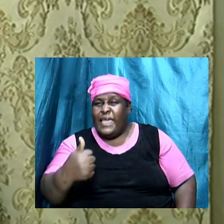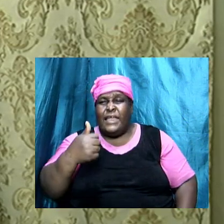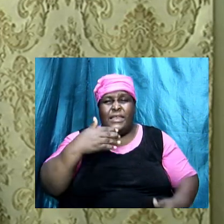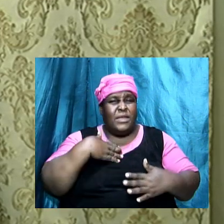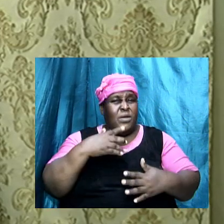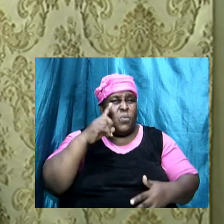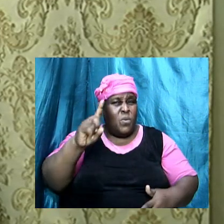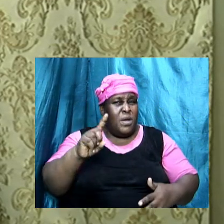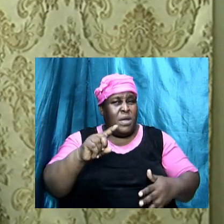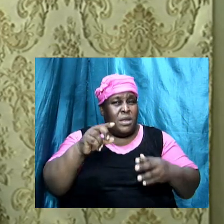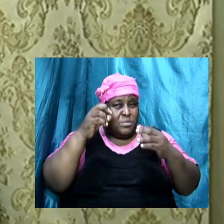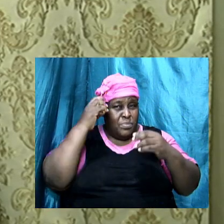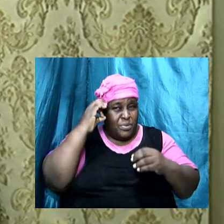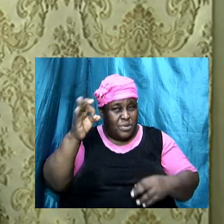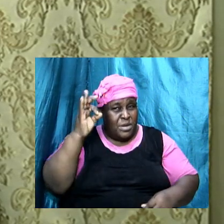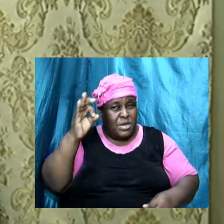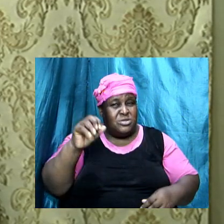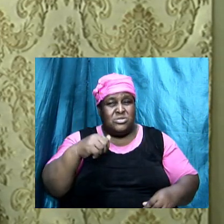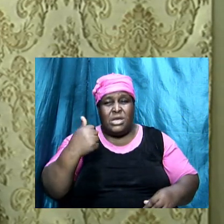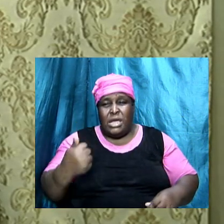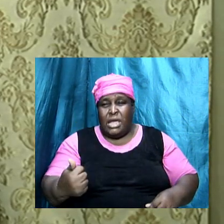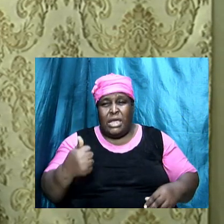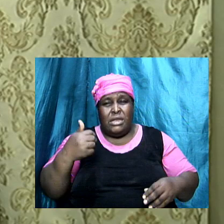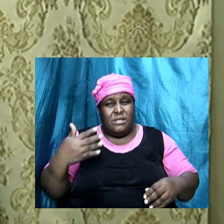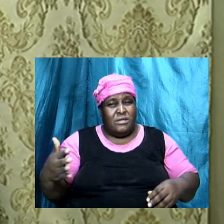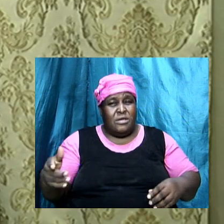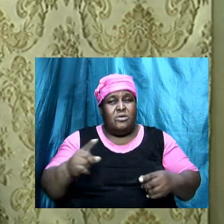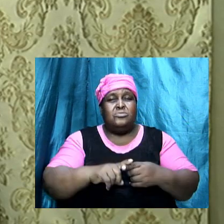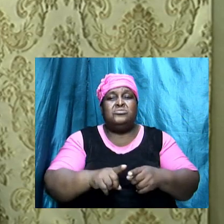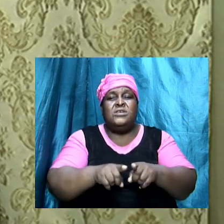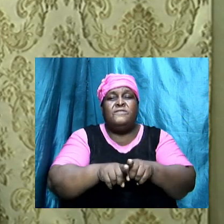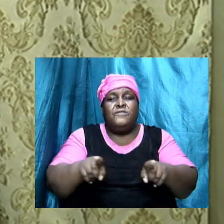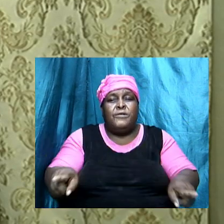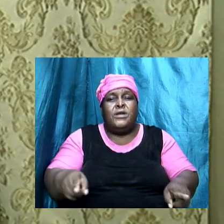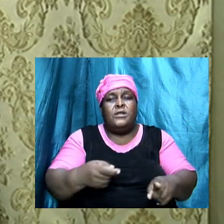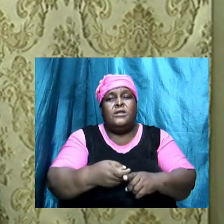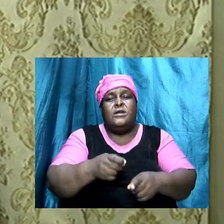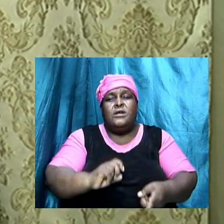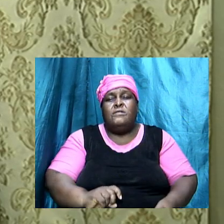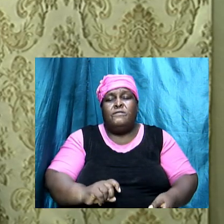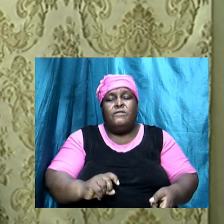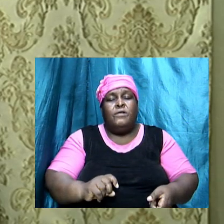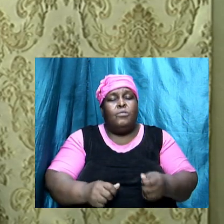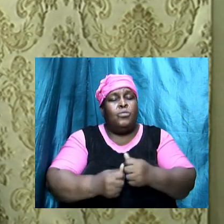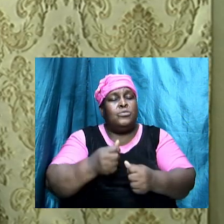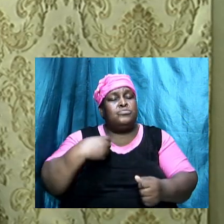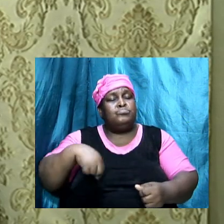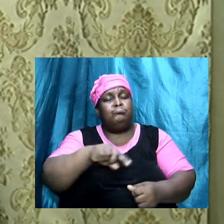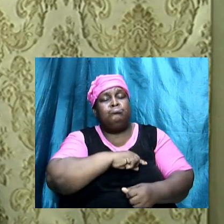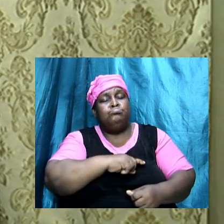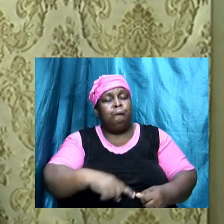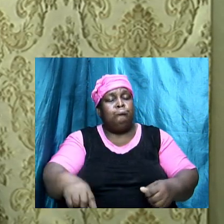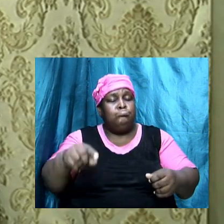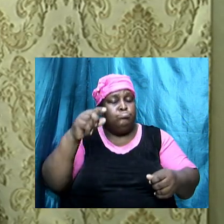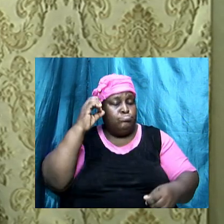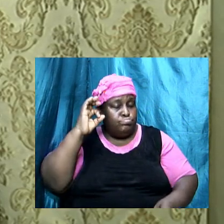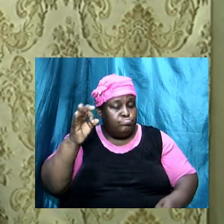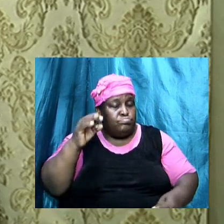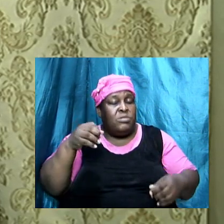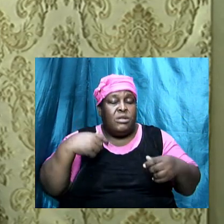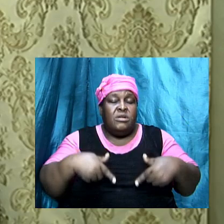to you other than that which we have preached, let them be accursed.